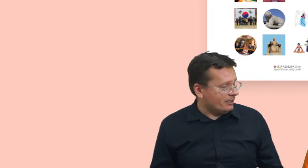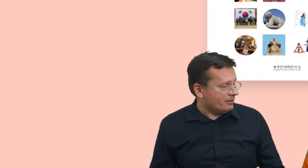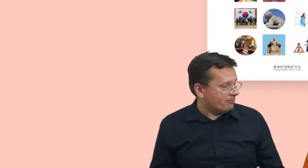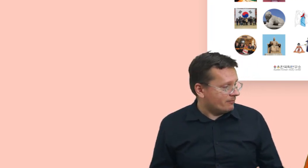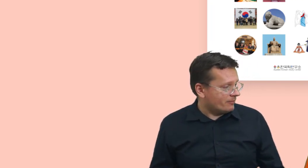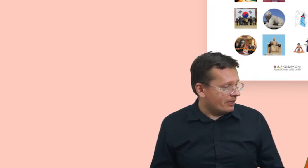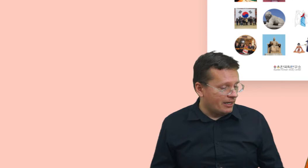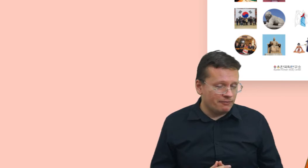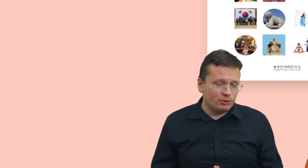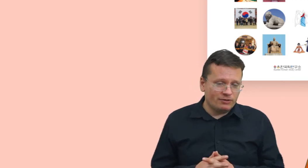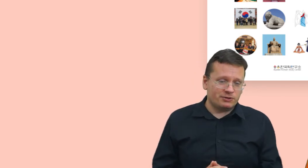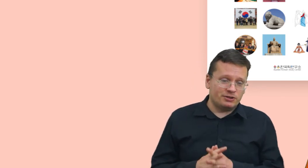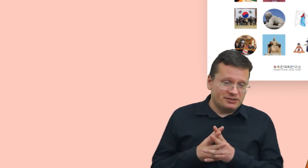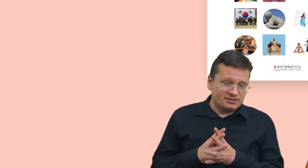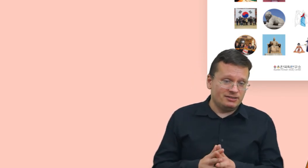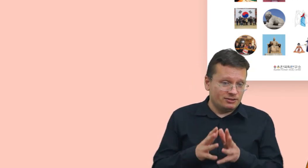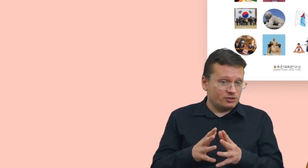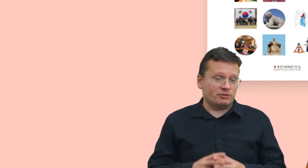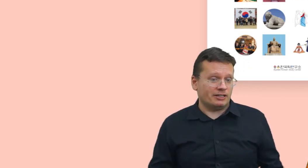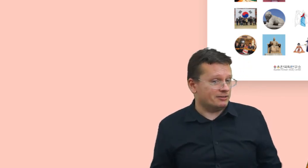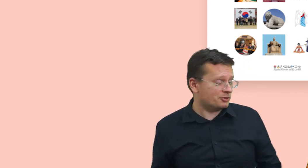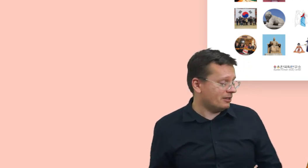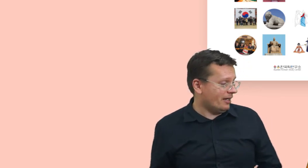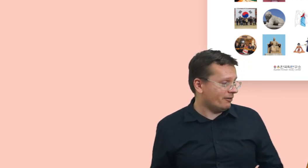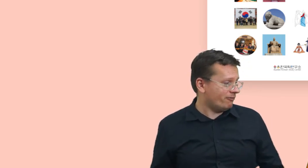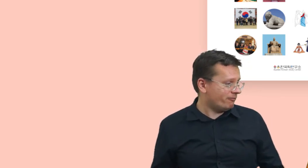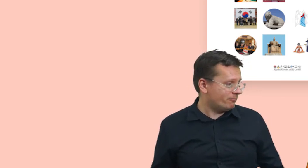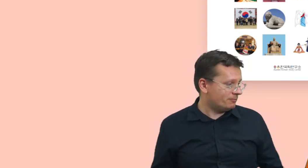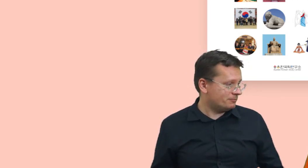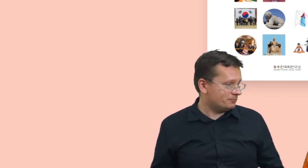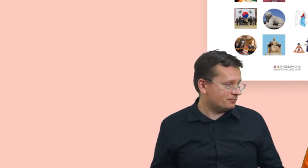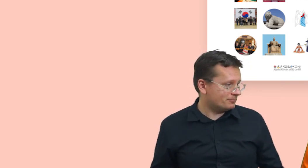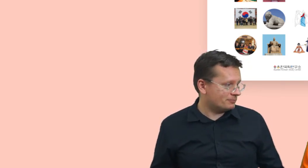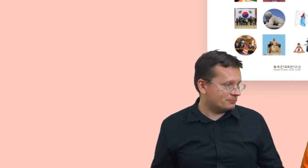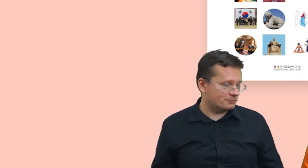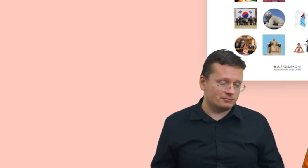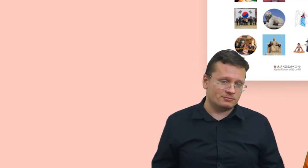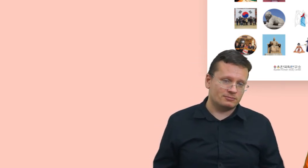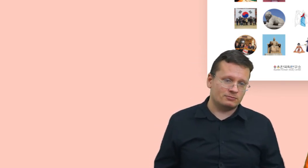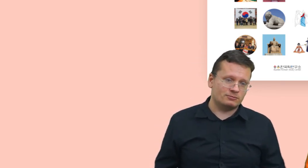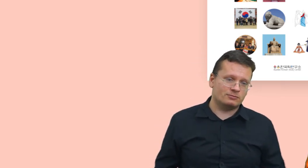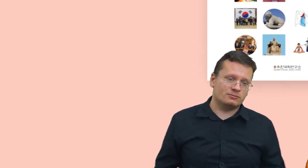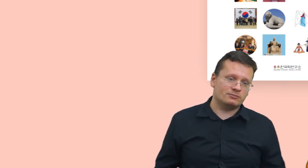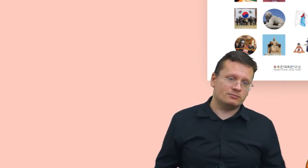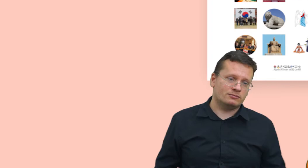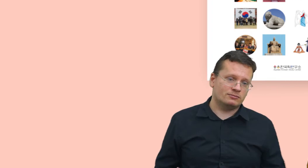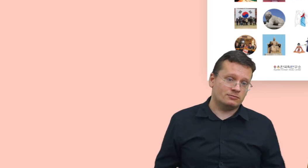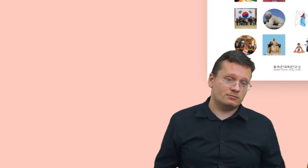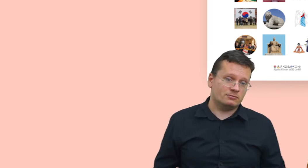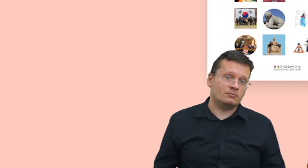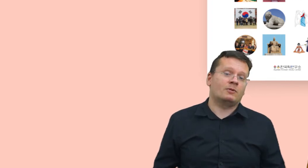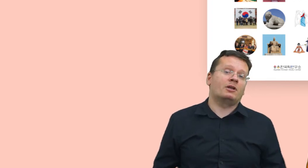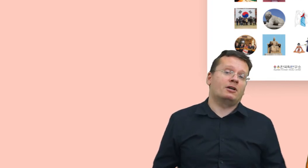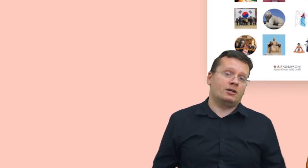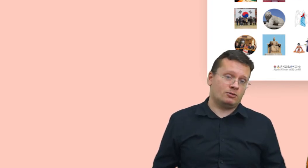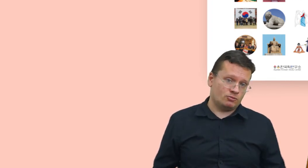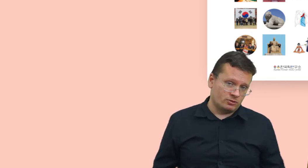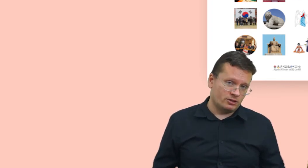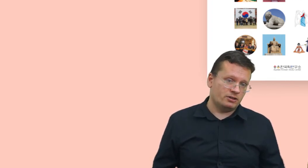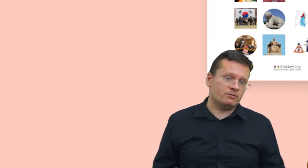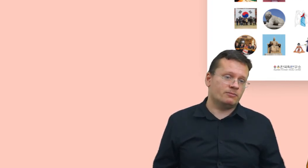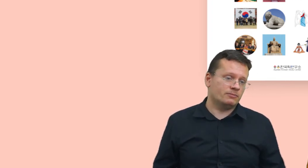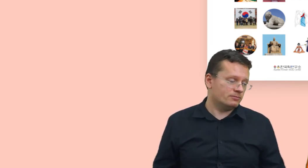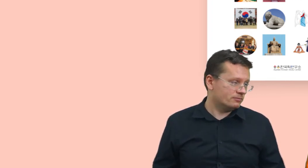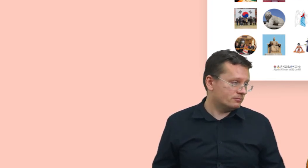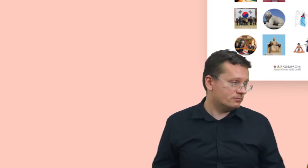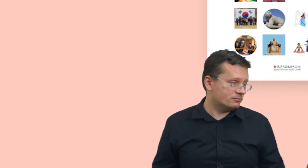Kay, have you ever seen Soté in real life? Yes. When I would go to my grandparents' house, there used